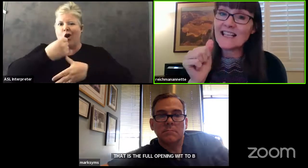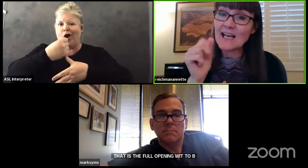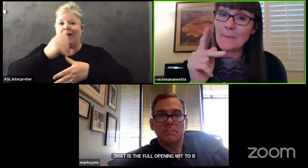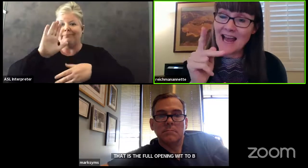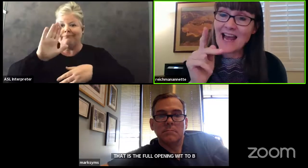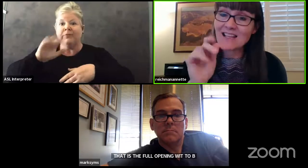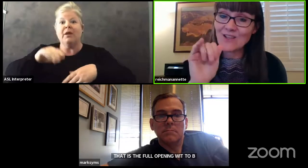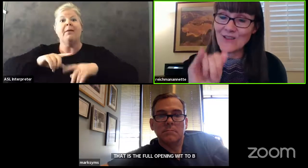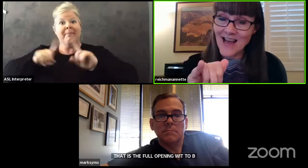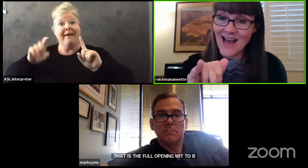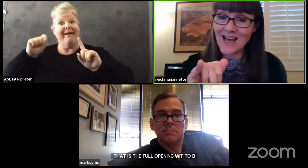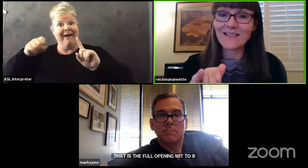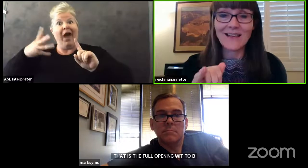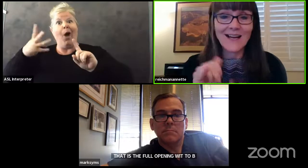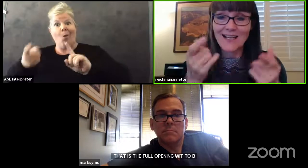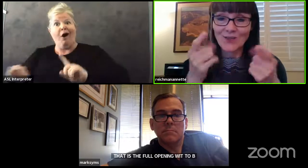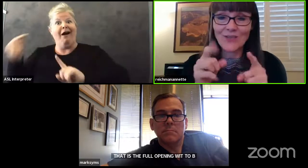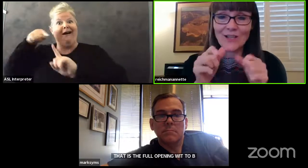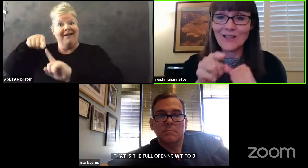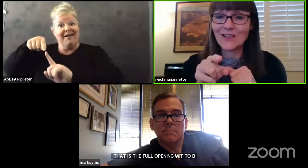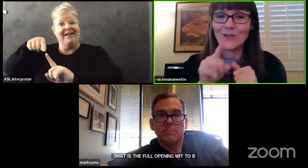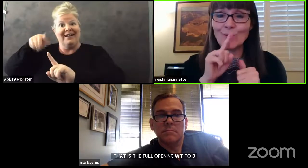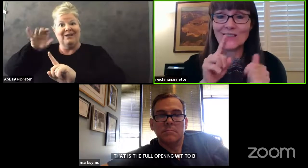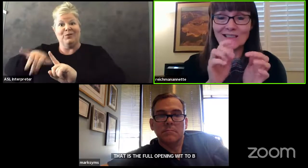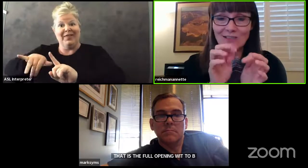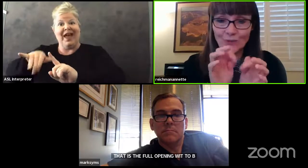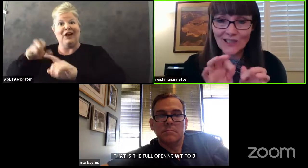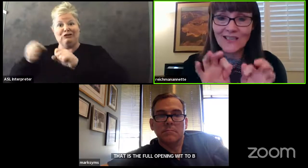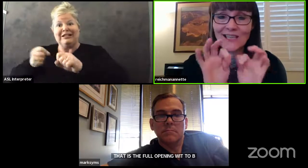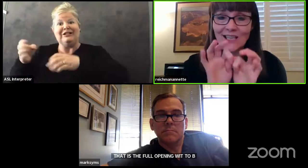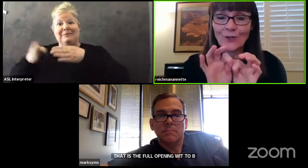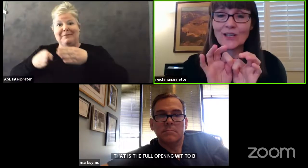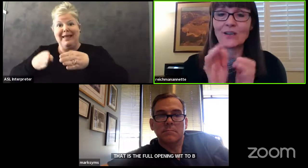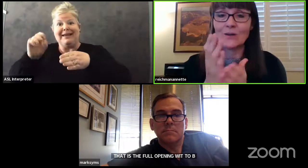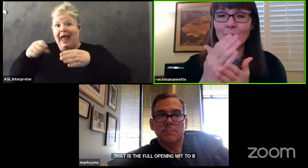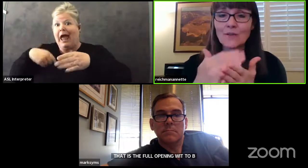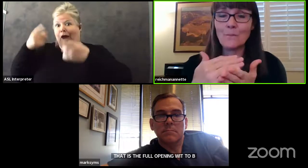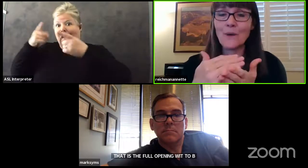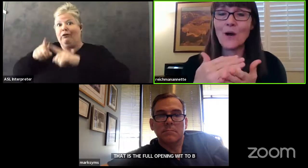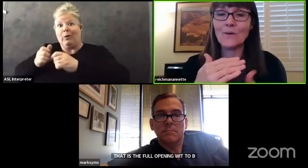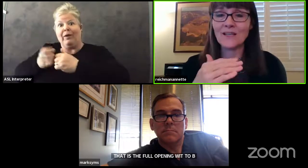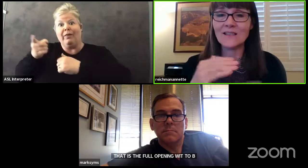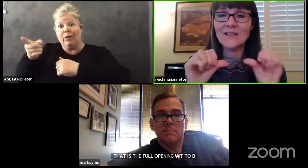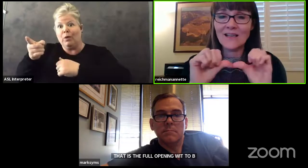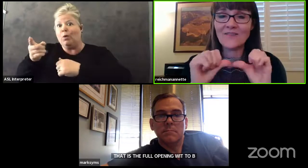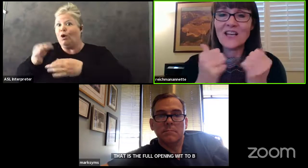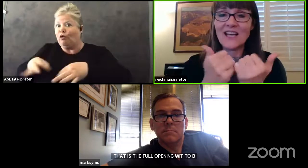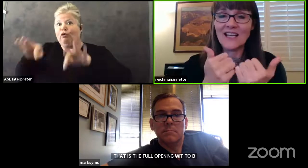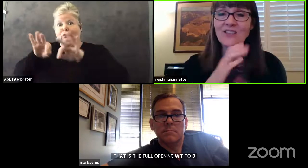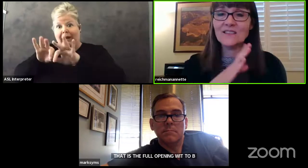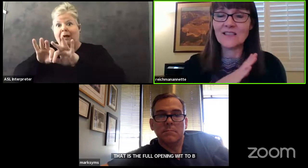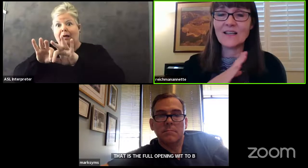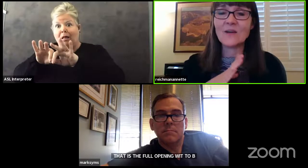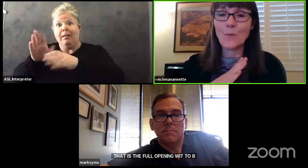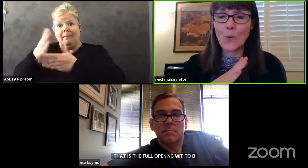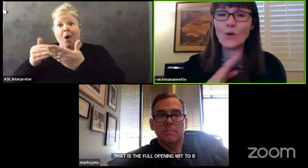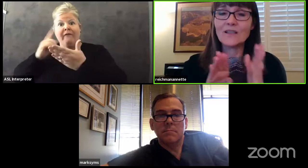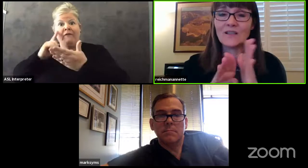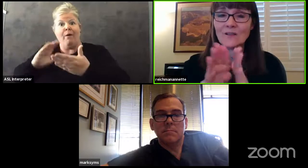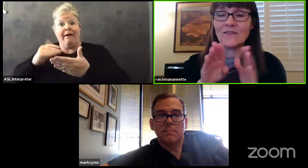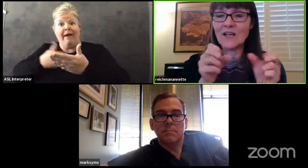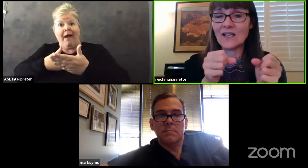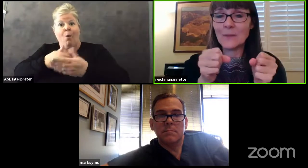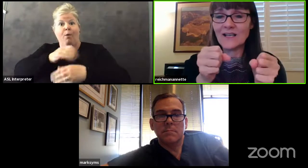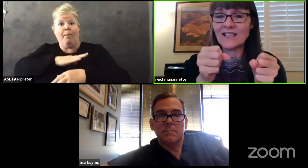want to get back to that i agree with you this is really a critical component of the agency and the